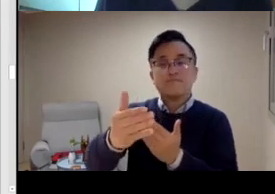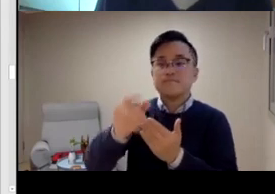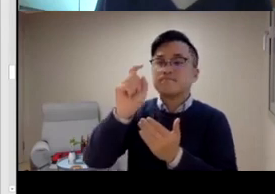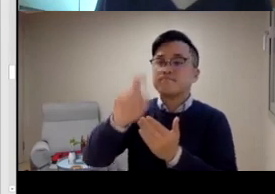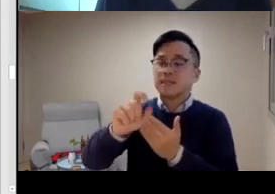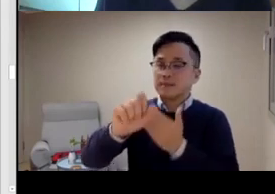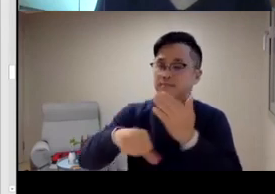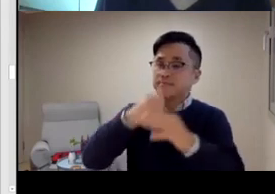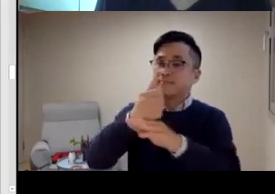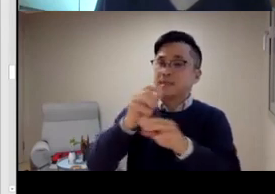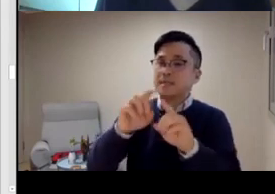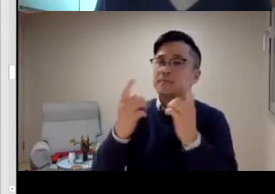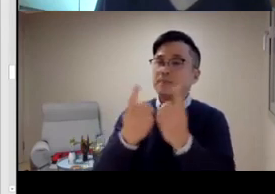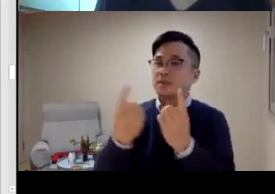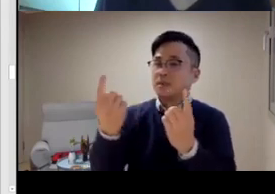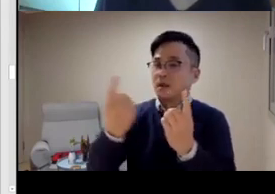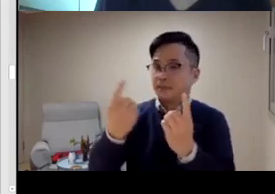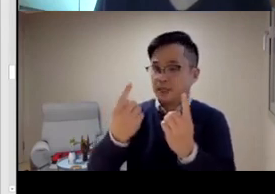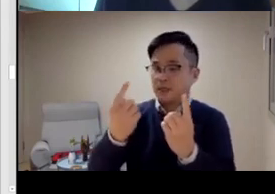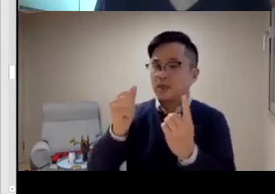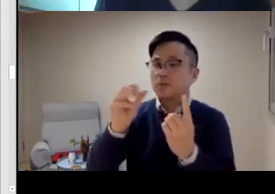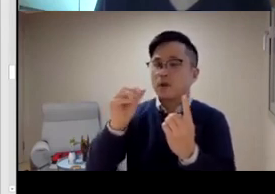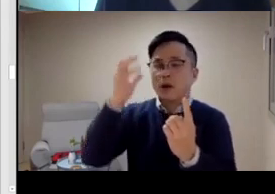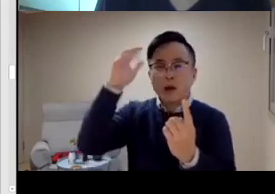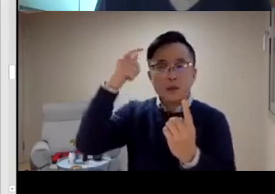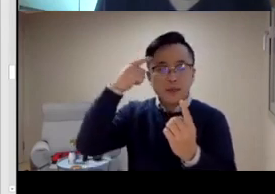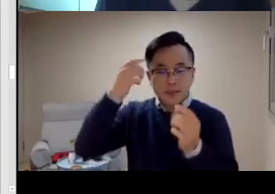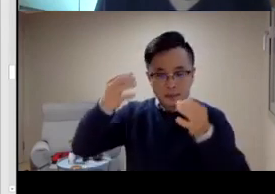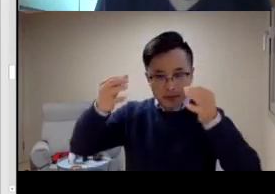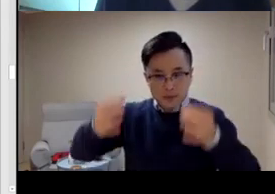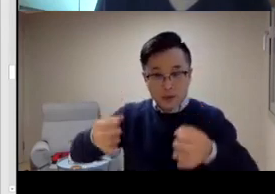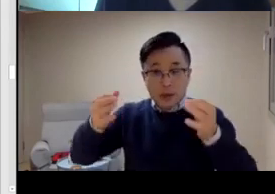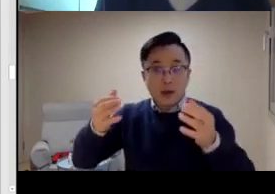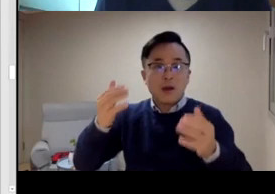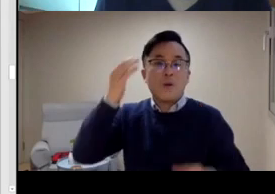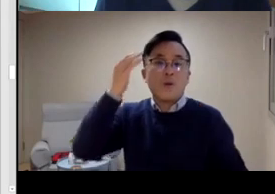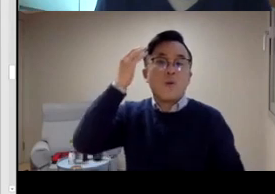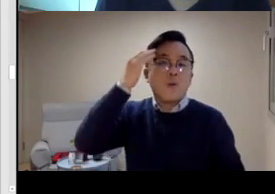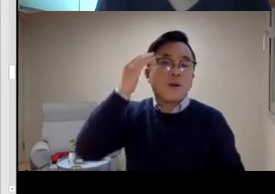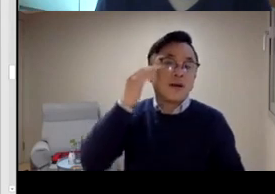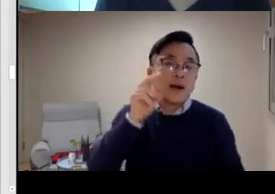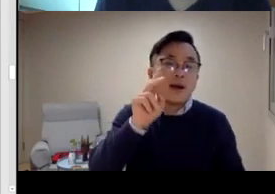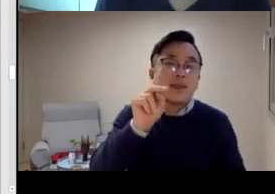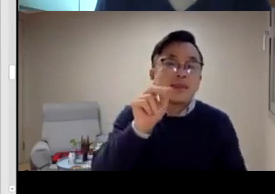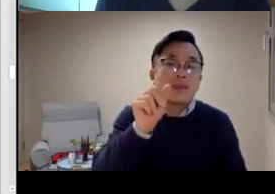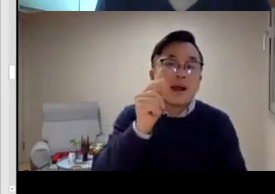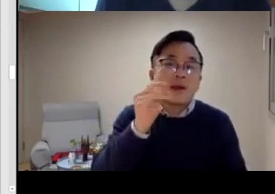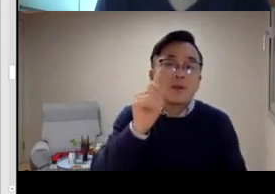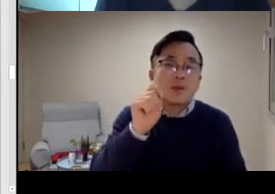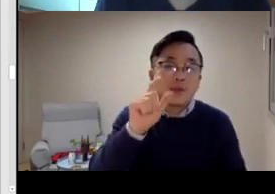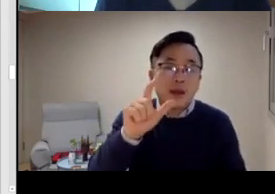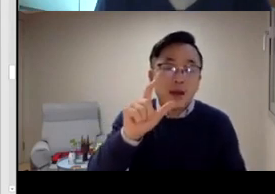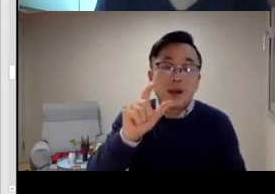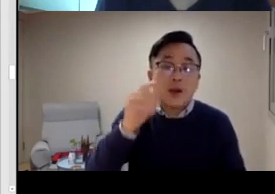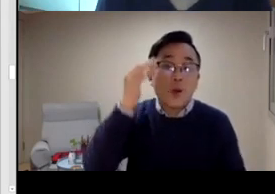So after the passage of the Korean Sign Language Law, the department, the ministry, the government,